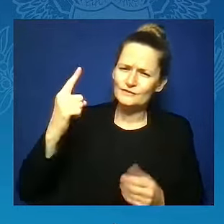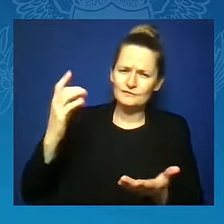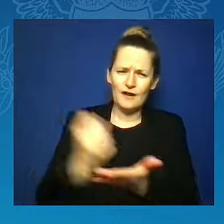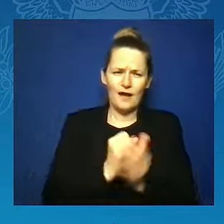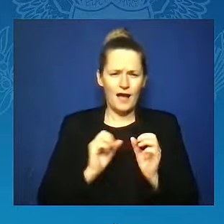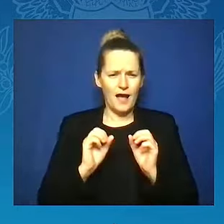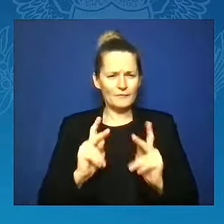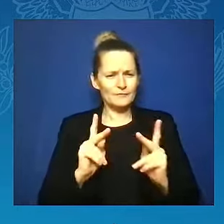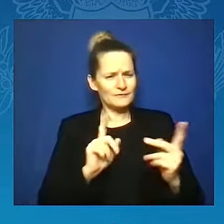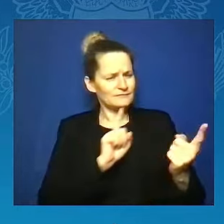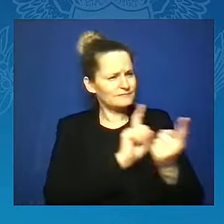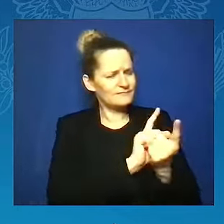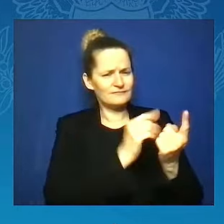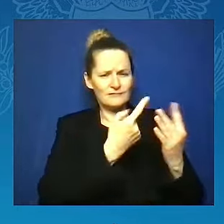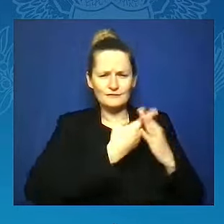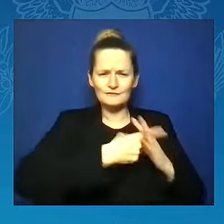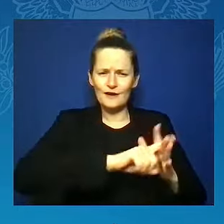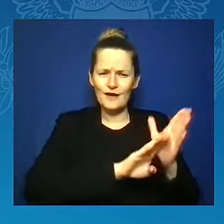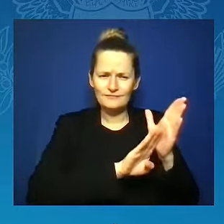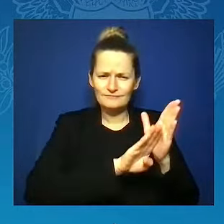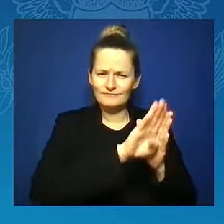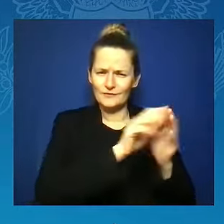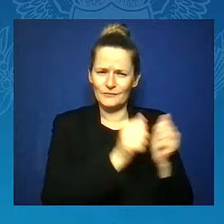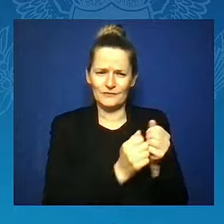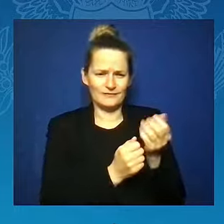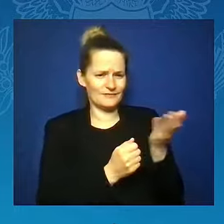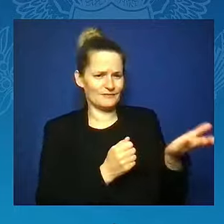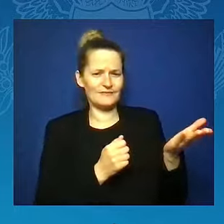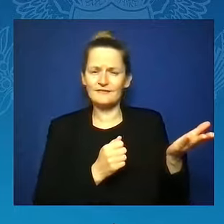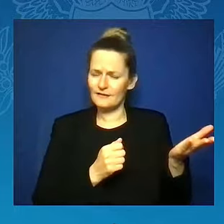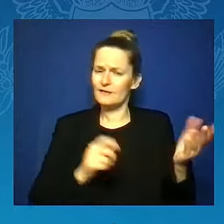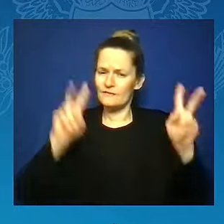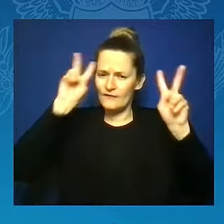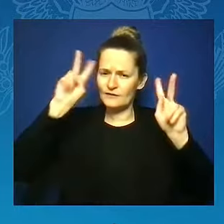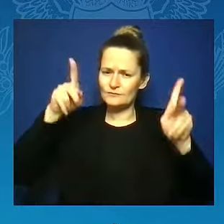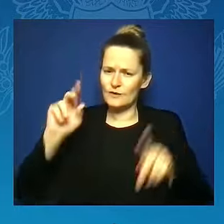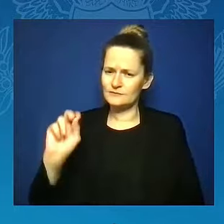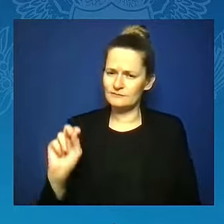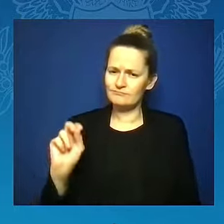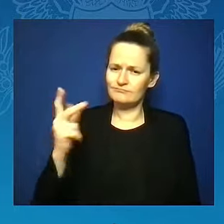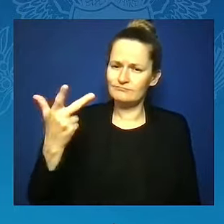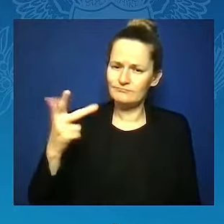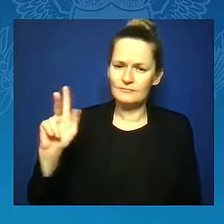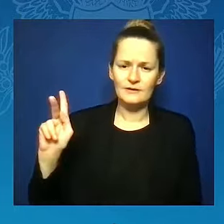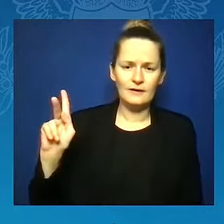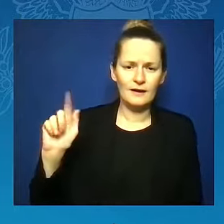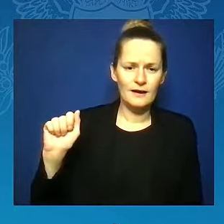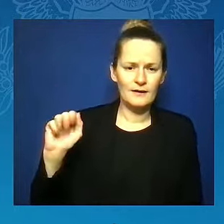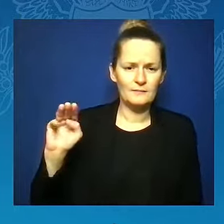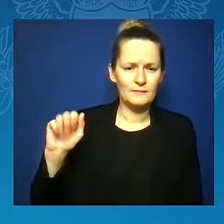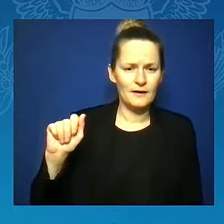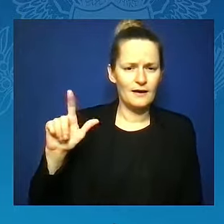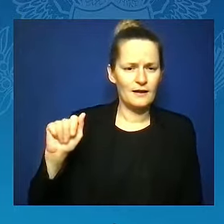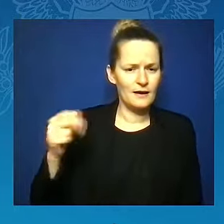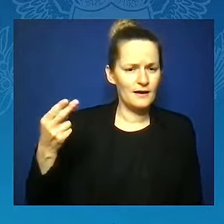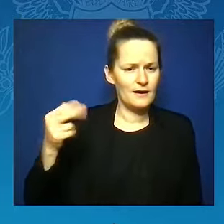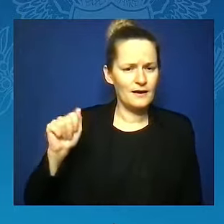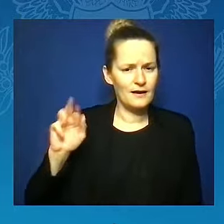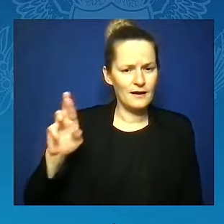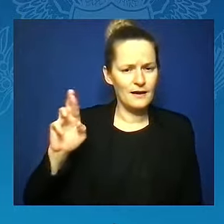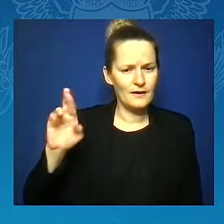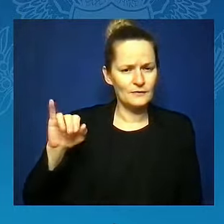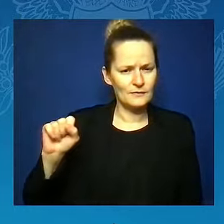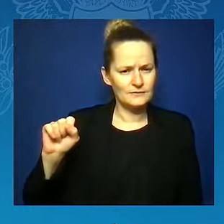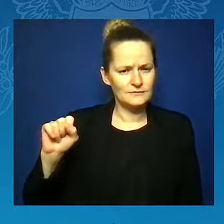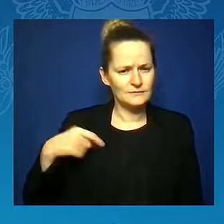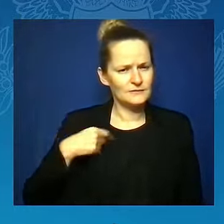Kamala Harris confirmed what I observed as I watched her from afar. She is a leader that is thoughtful. She